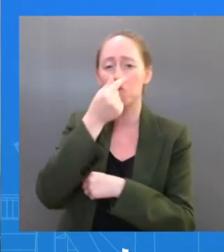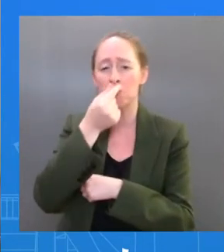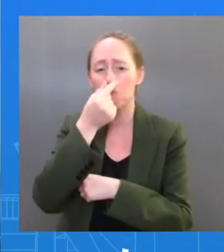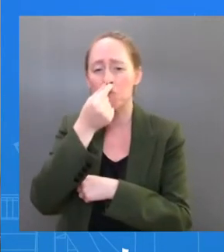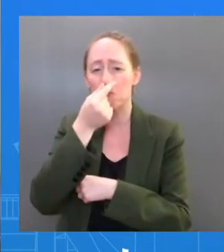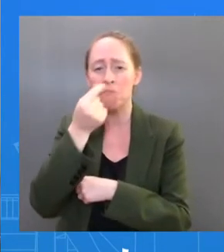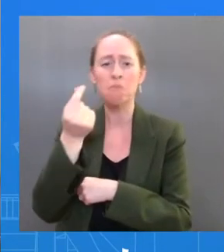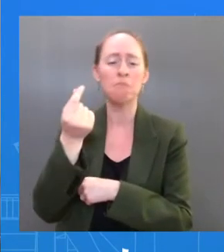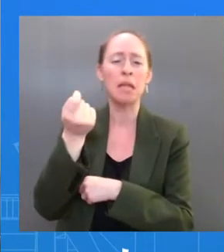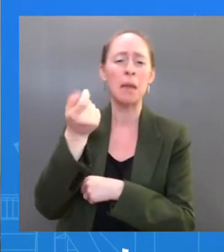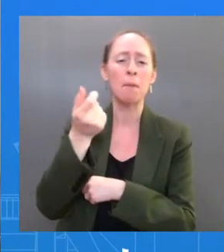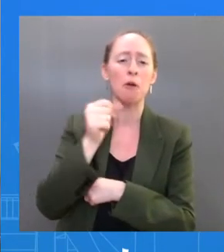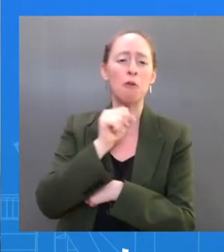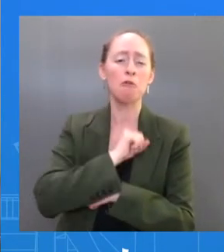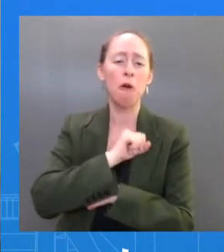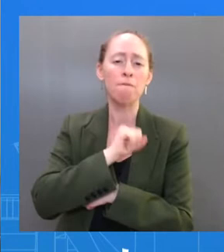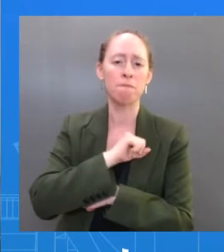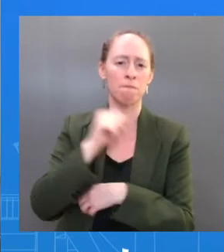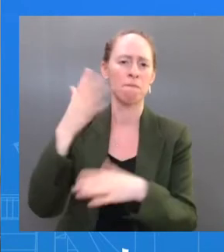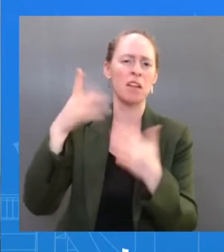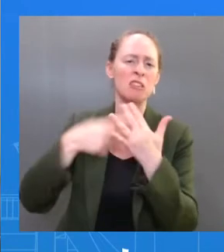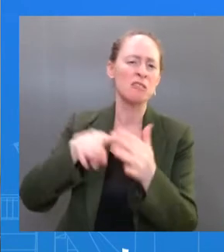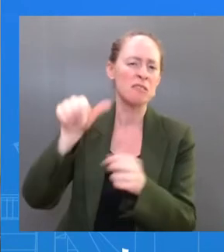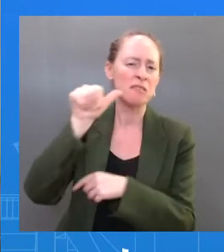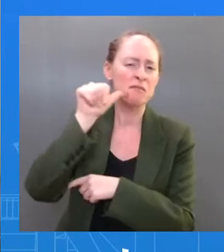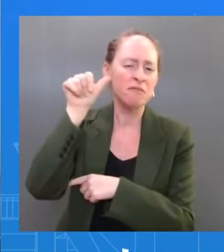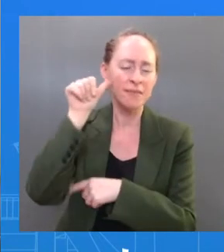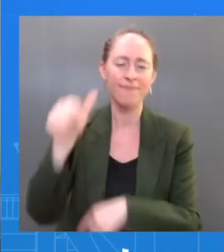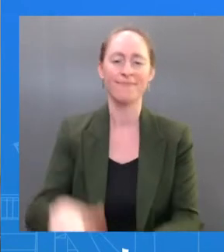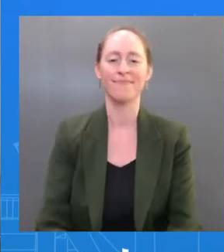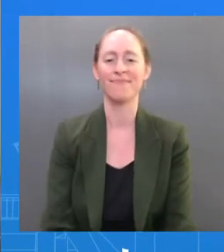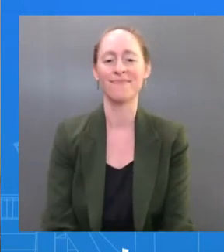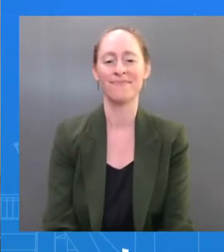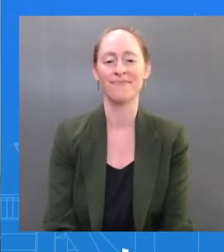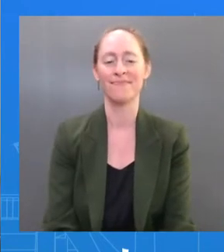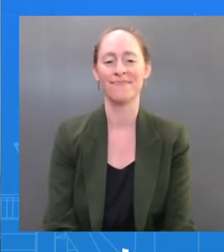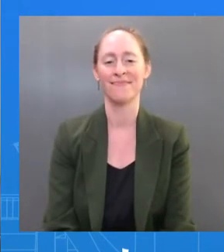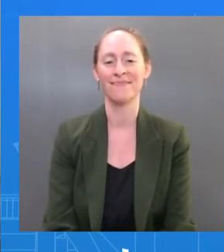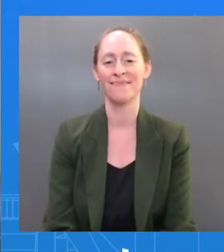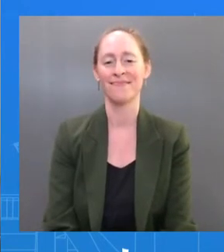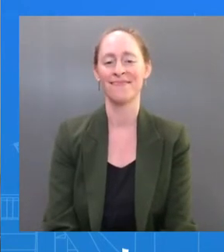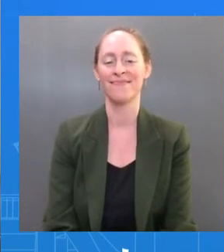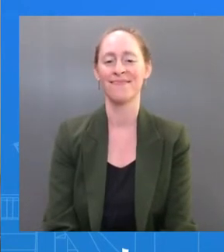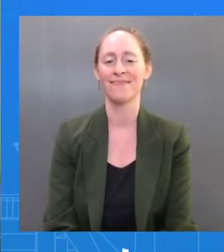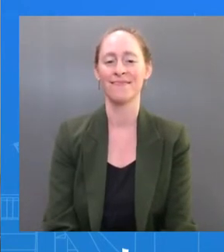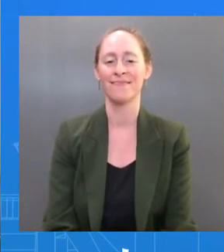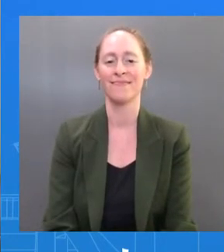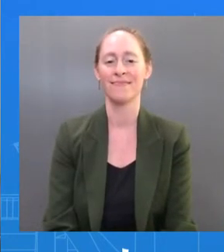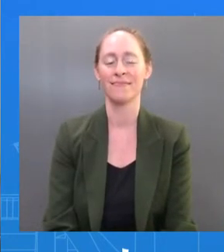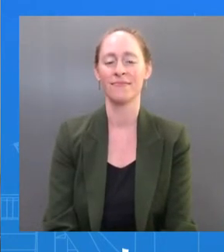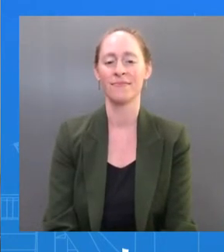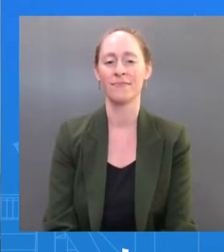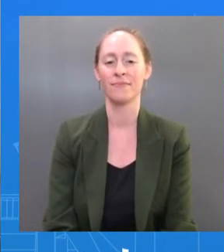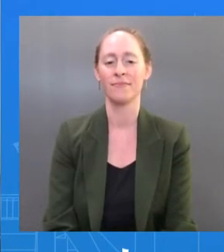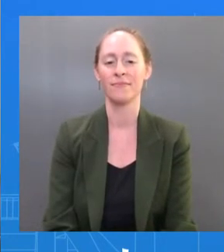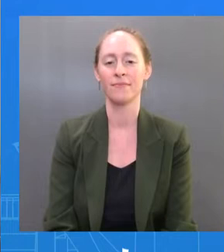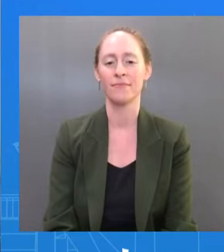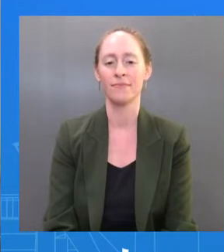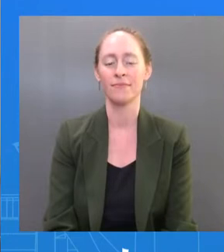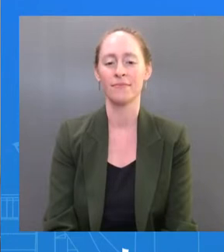Food and Drug Administration, FDA, emergency use authority criteria for Paxlovid,